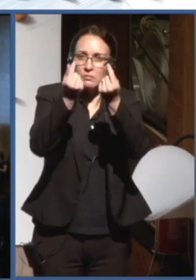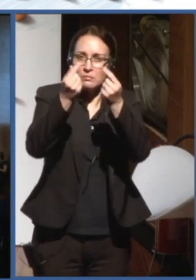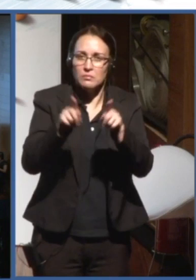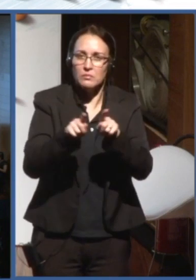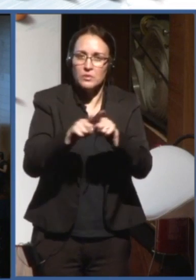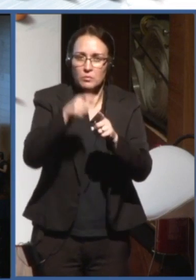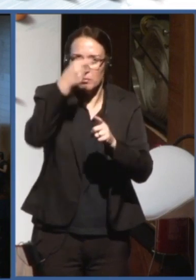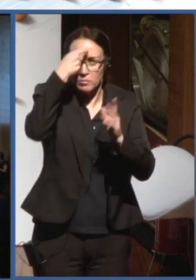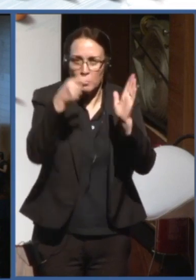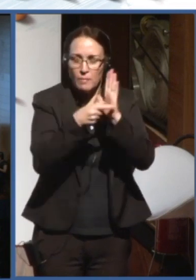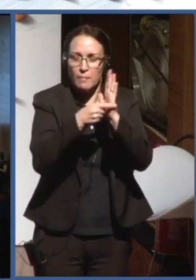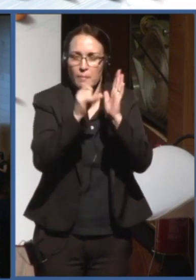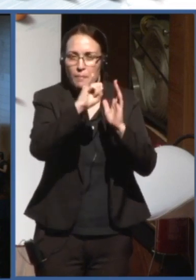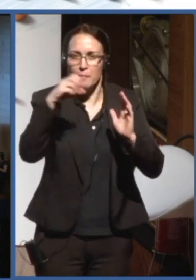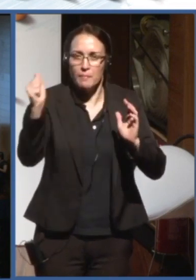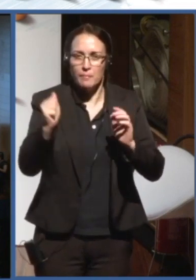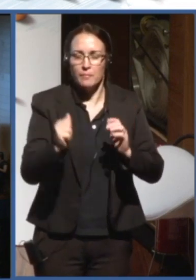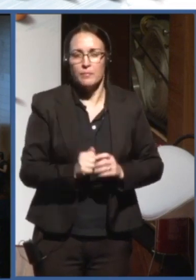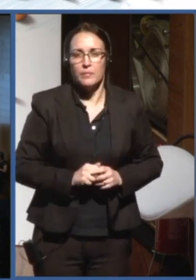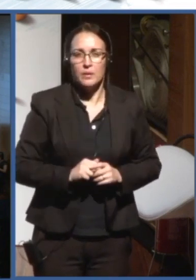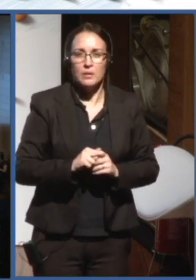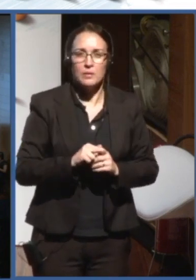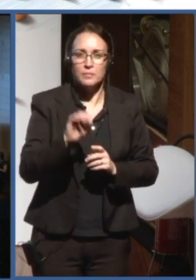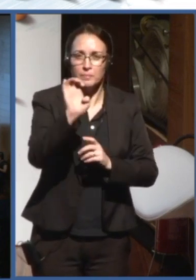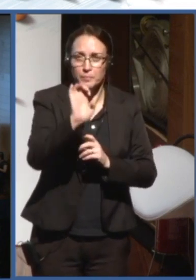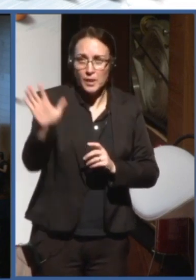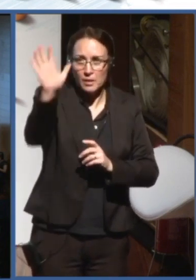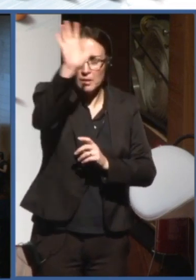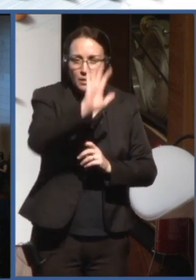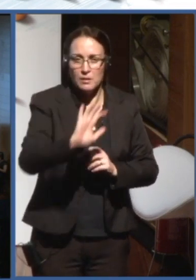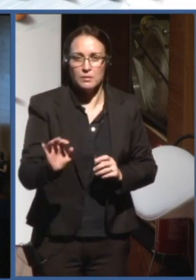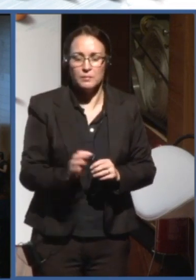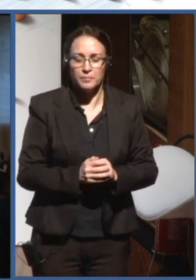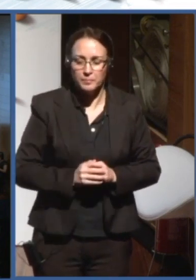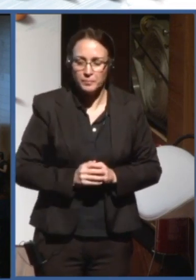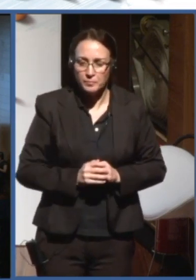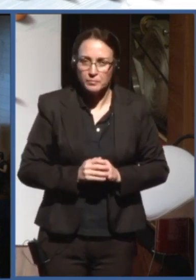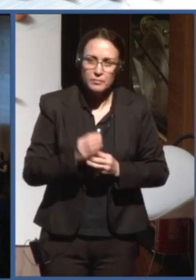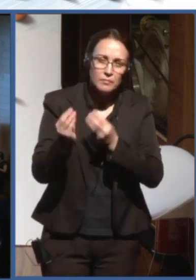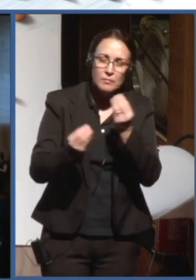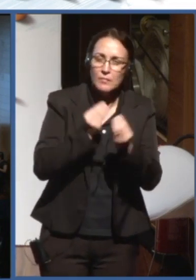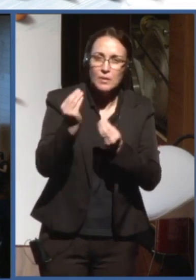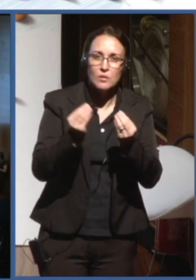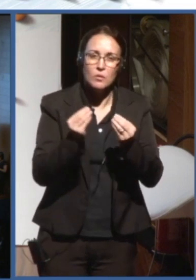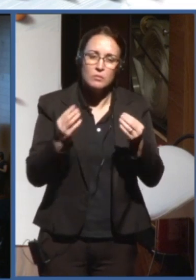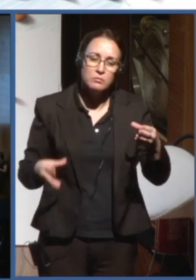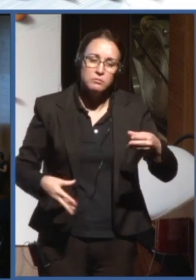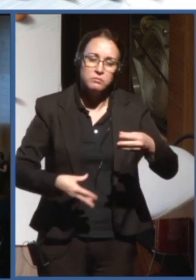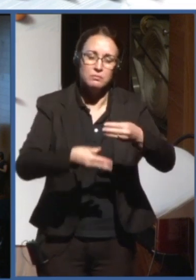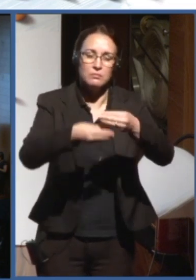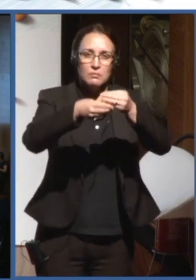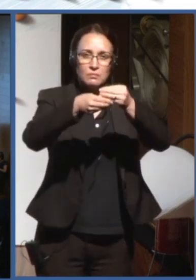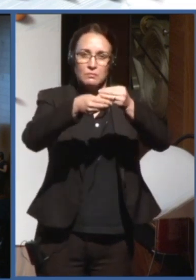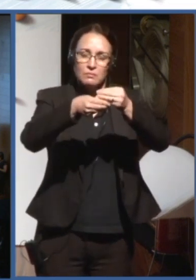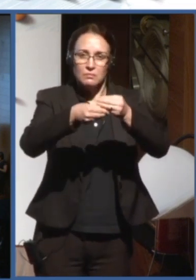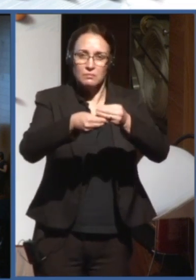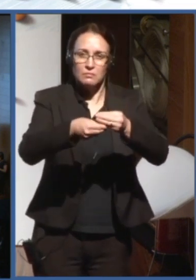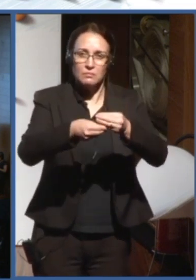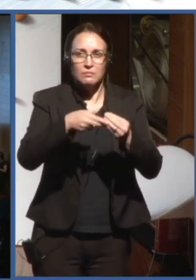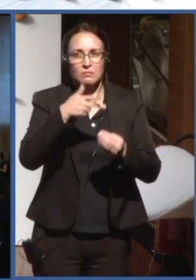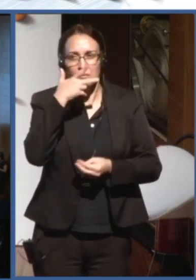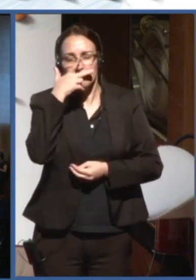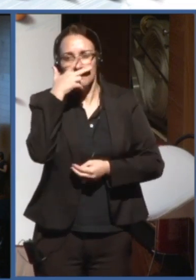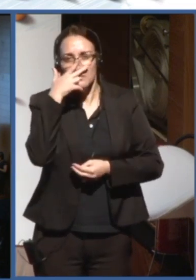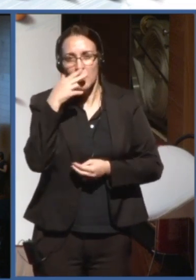Sure. Well, how can that be complemented? I think human rights,